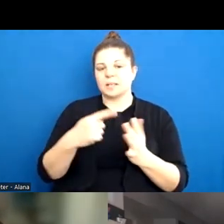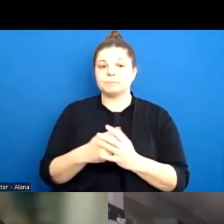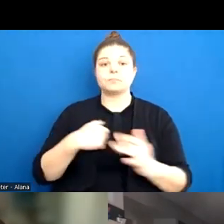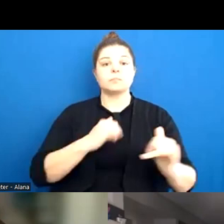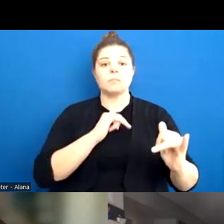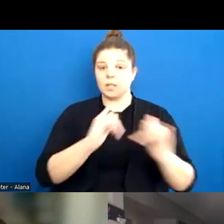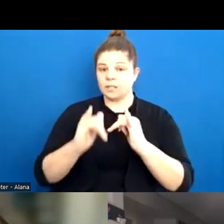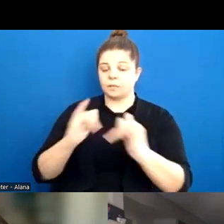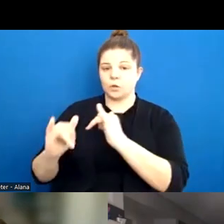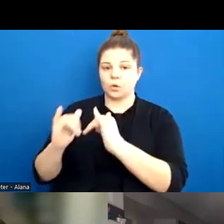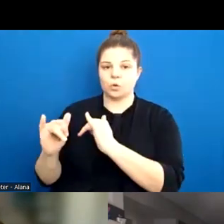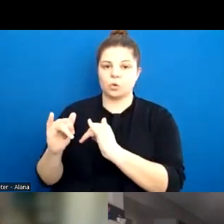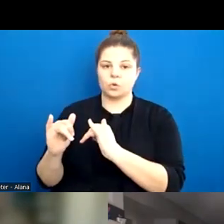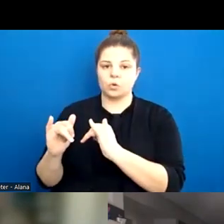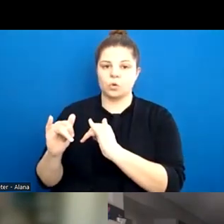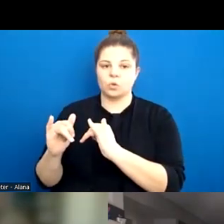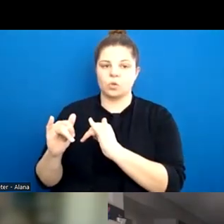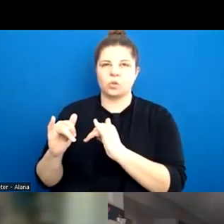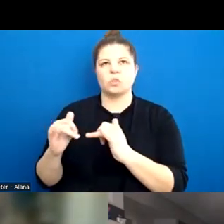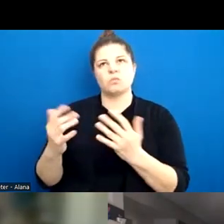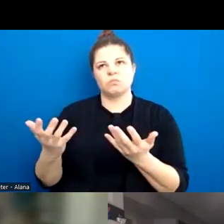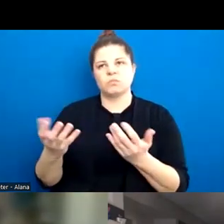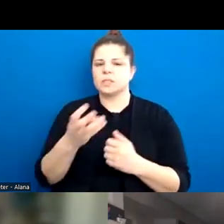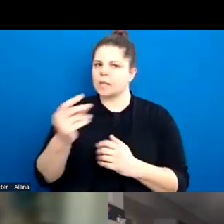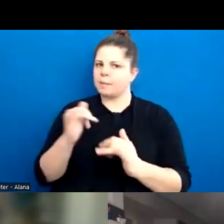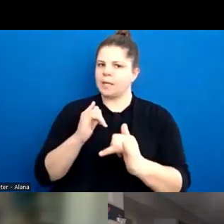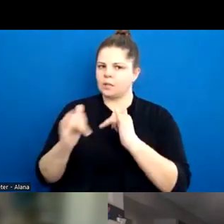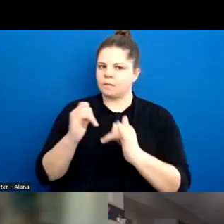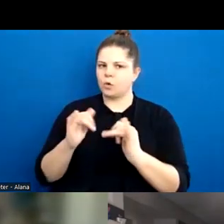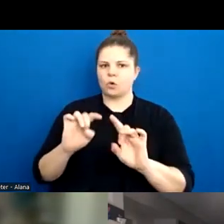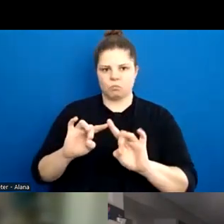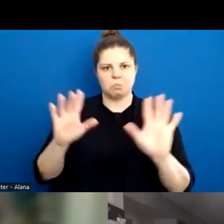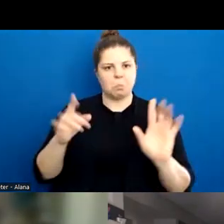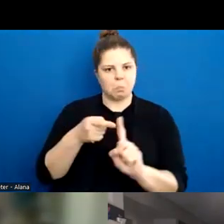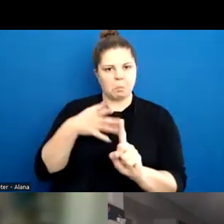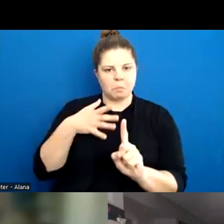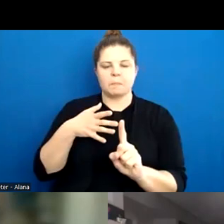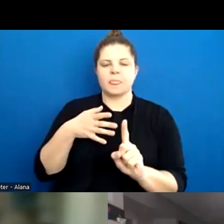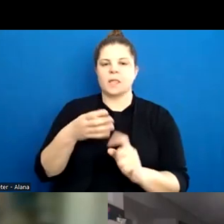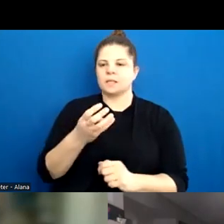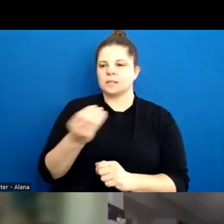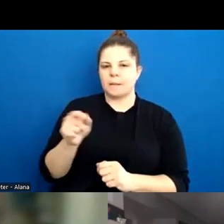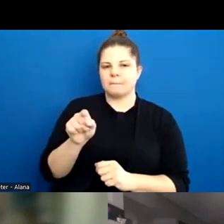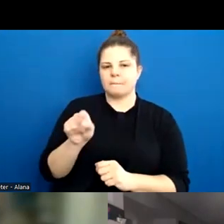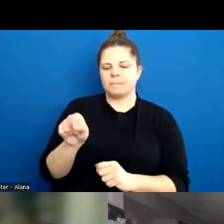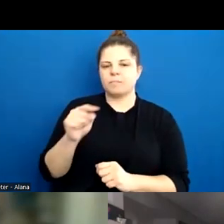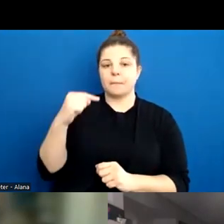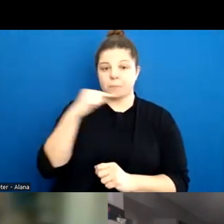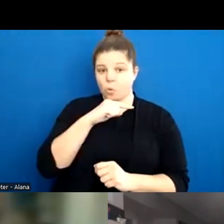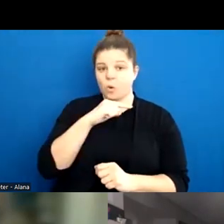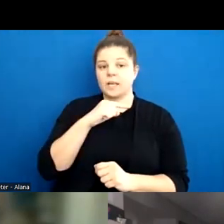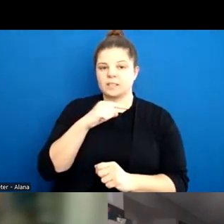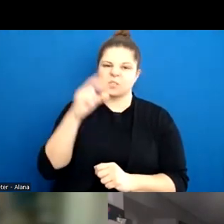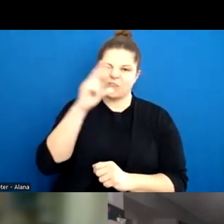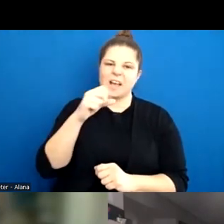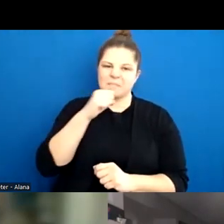I mean, they were very poignant, some of the interviews around consent that I had with a couple of boys, or young